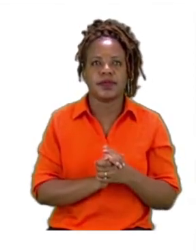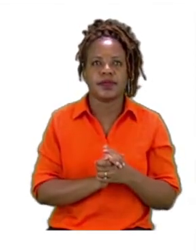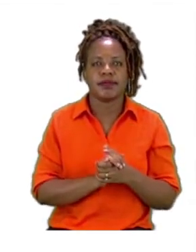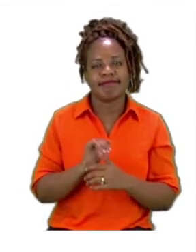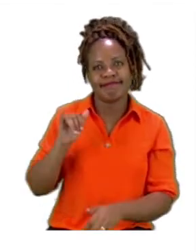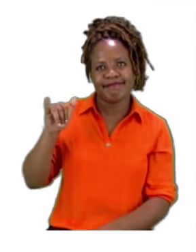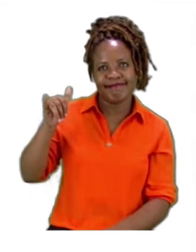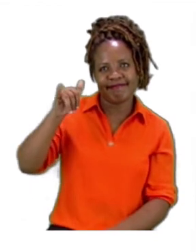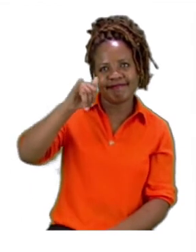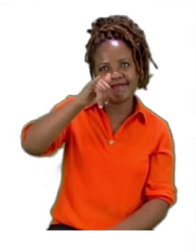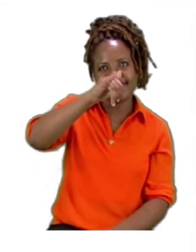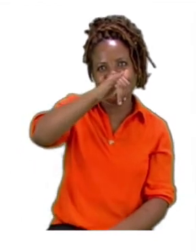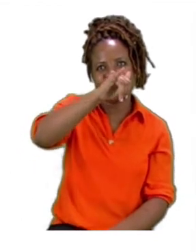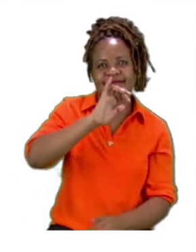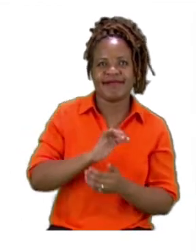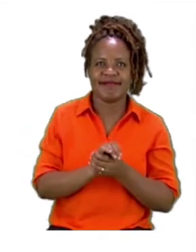Airplane,